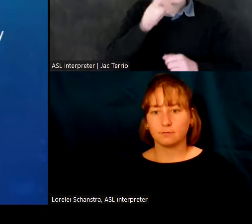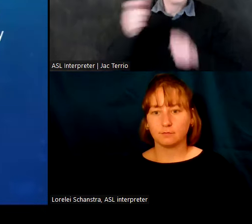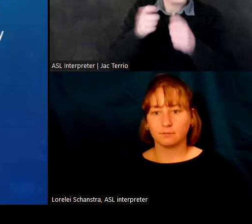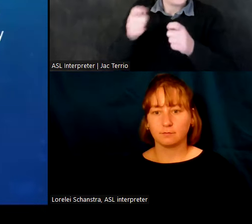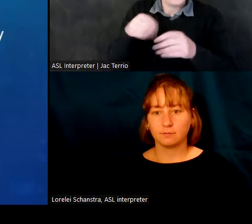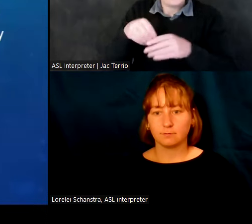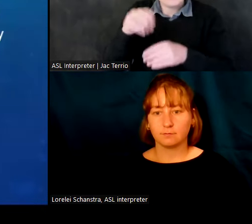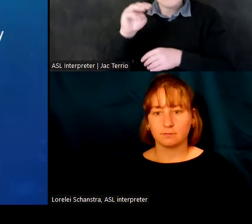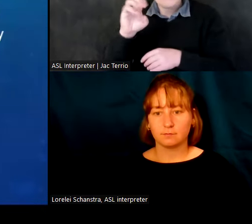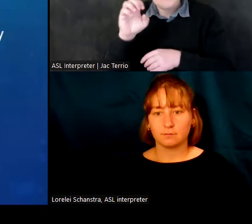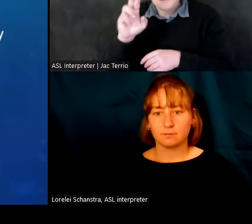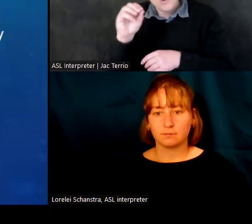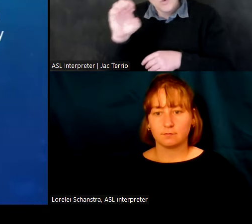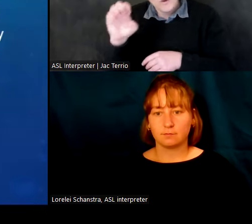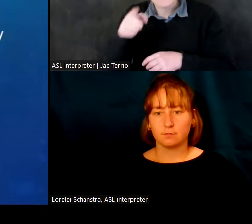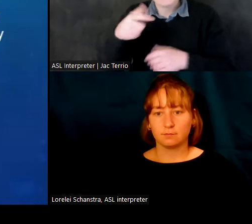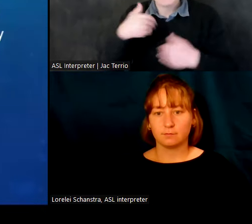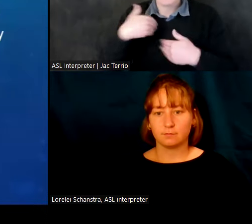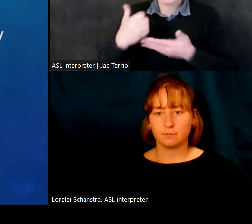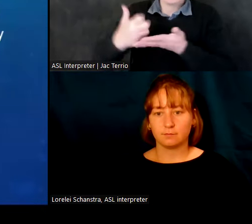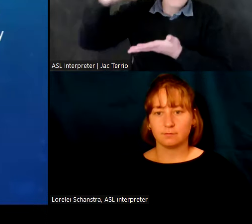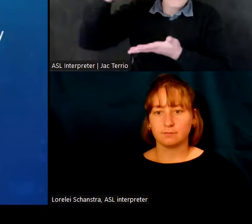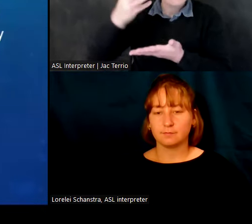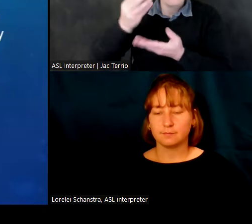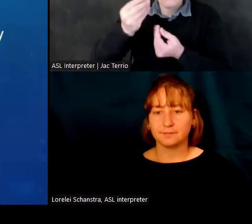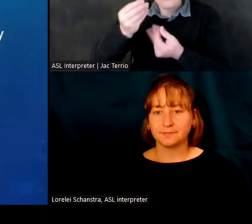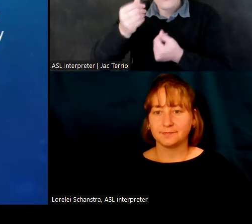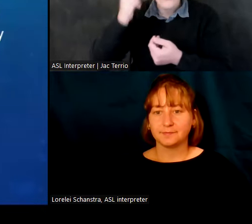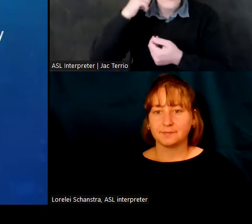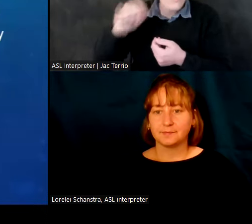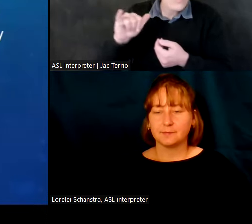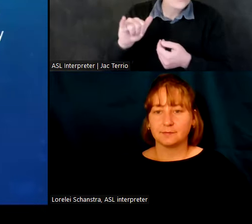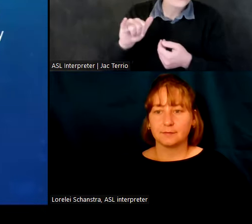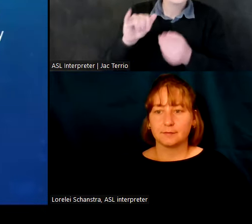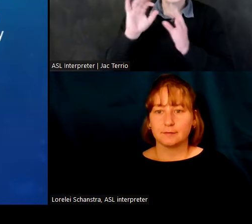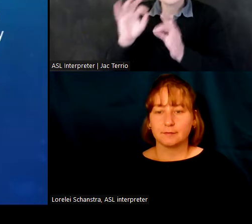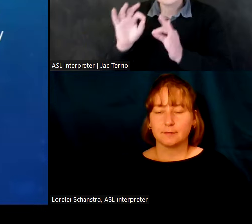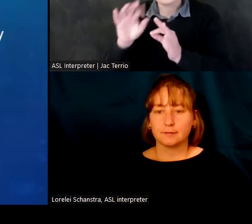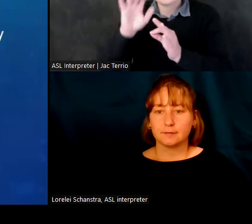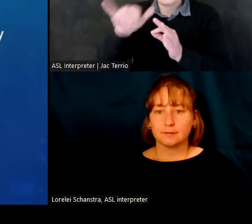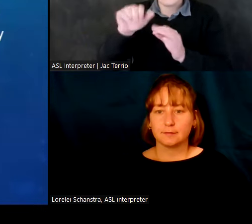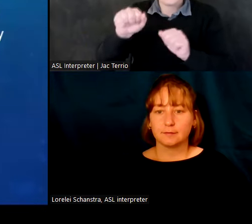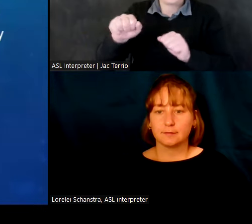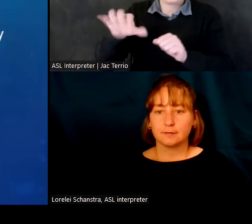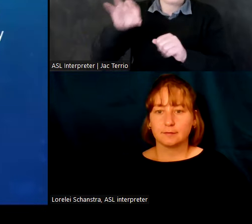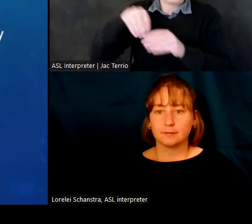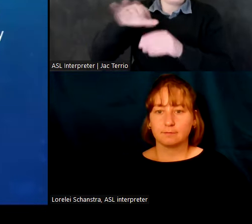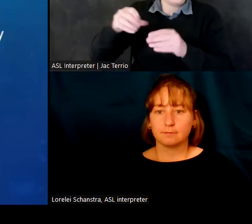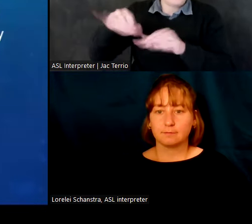Meroi, that she has immense wealth of gold, which is to be found in her lands.